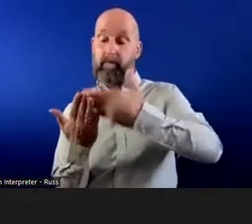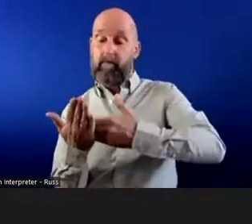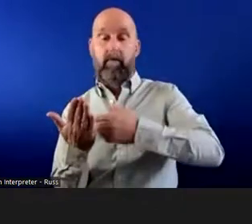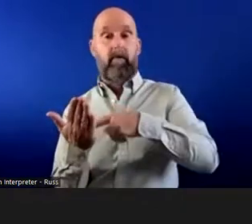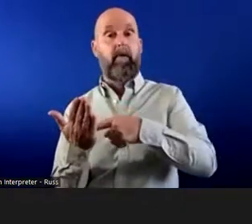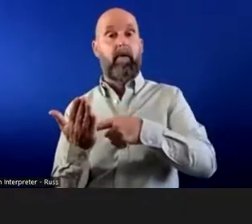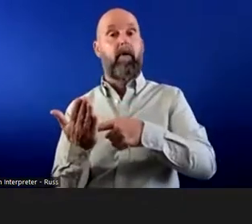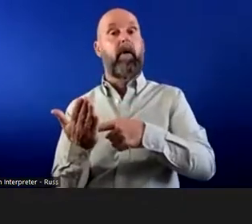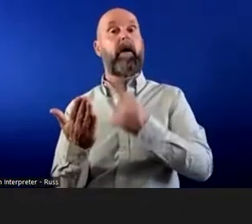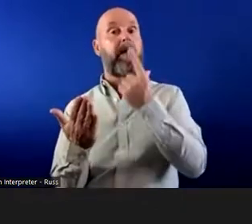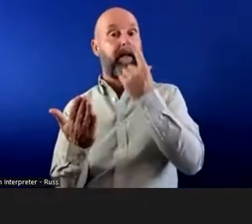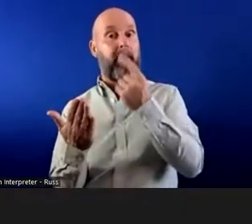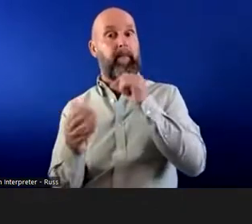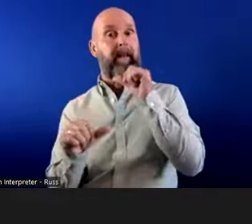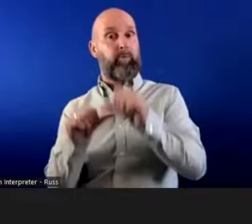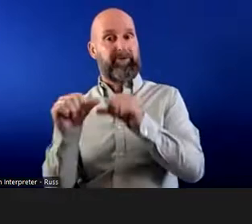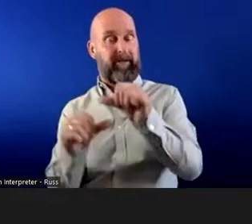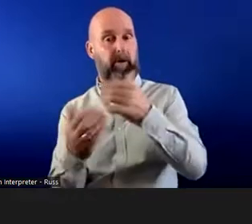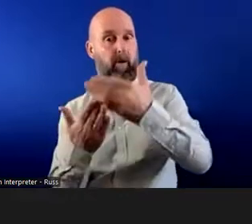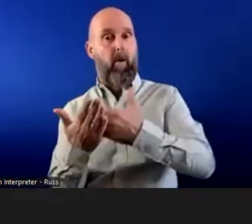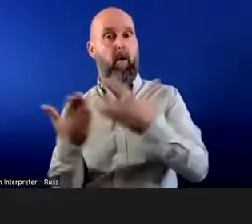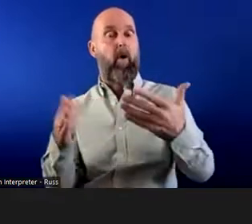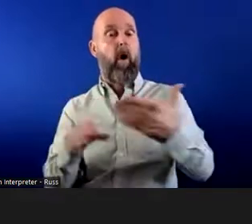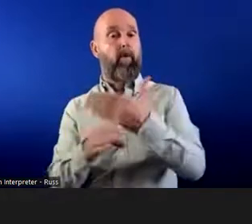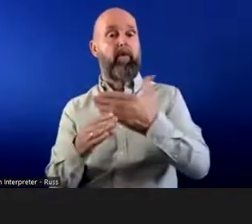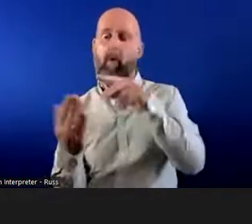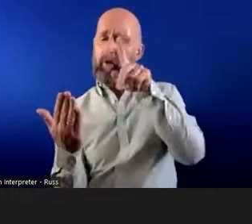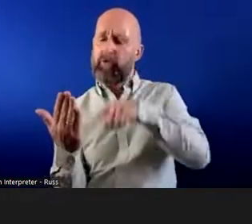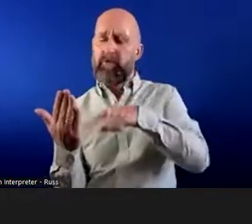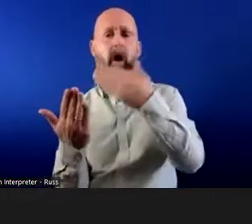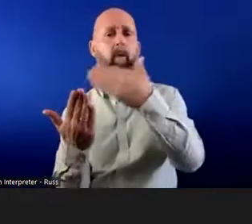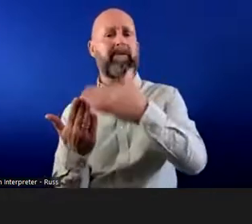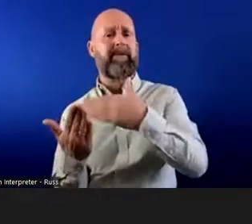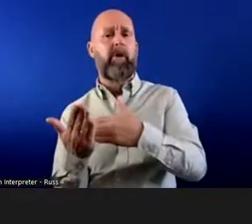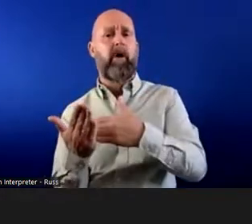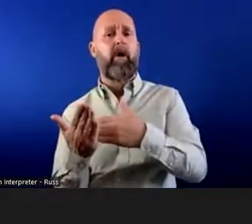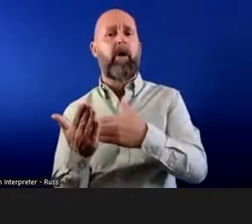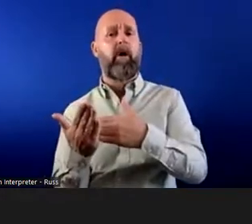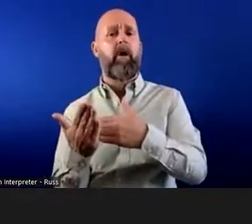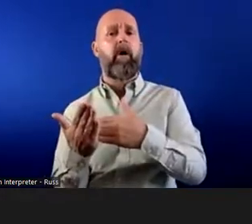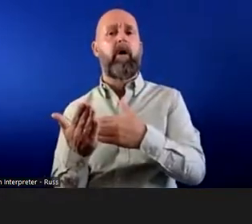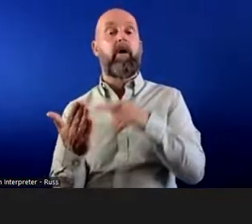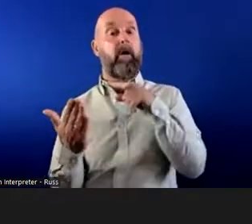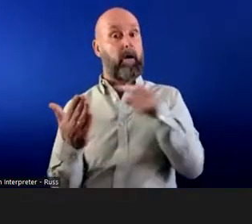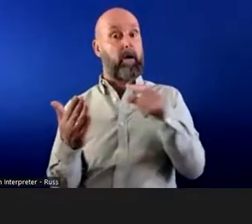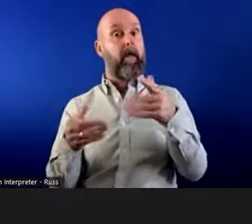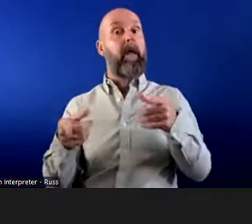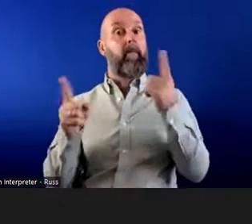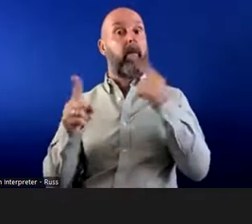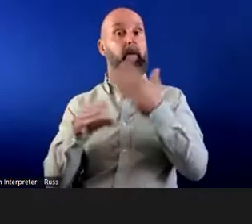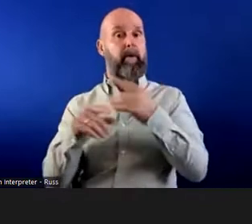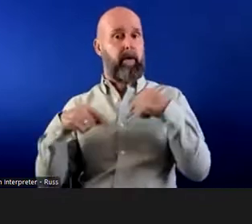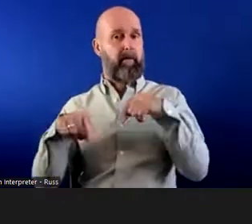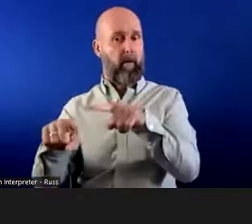ill health capability procedure, or performance capability procedure, then of course the employer must follow that policy. But I underline